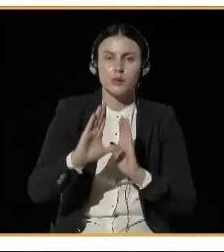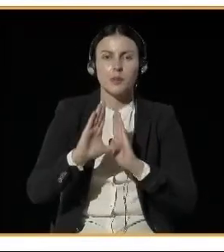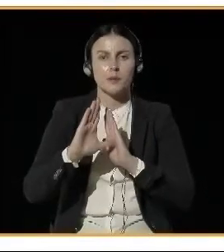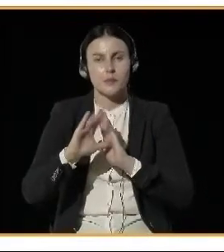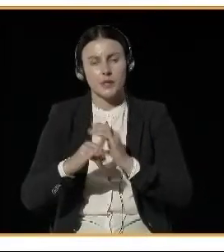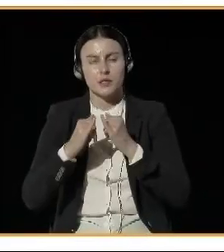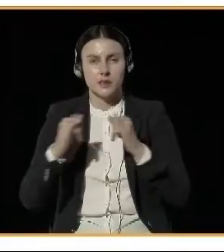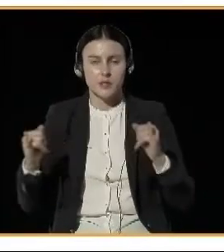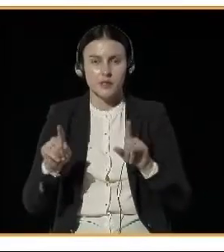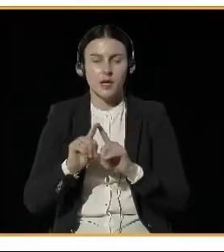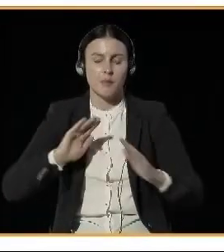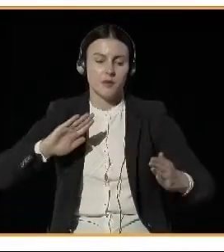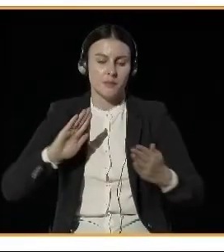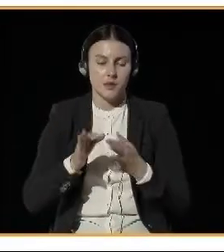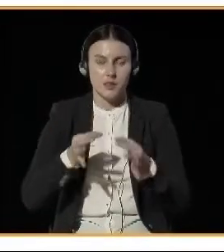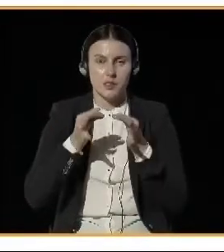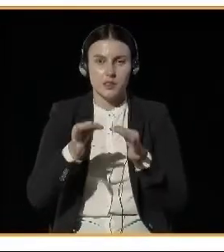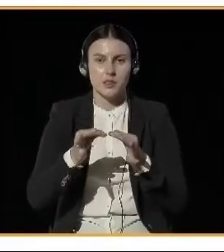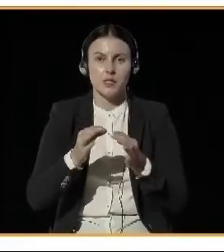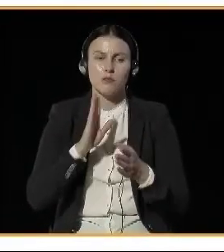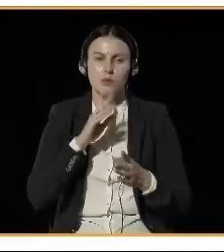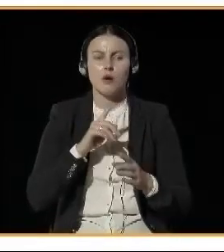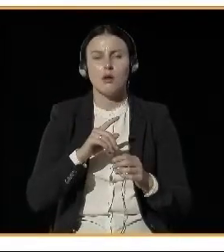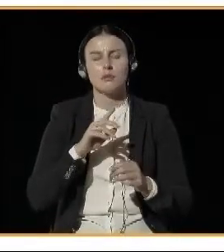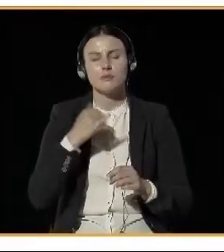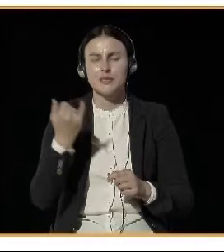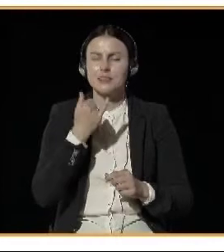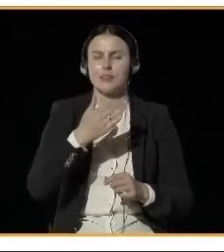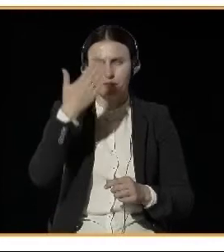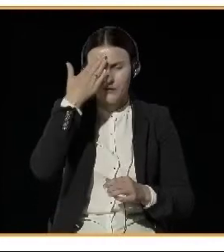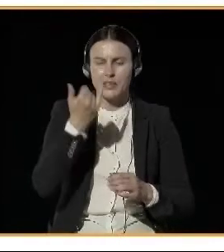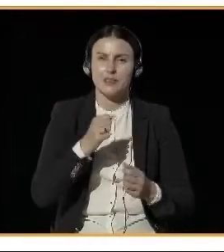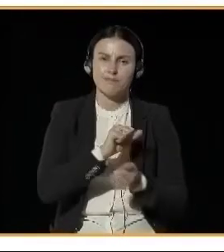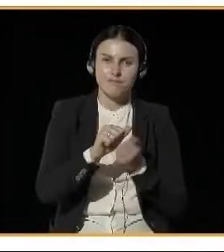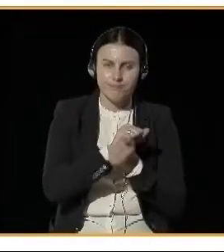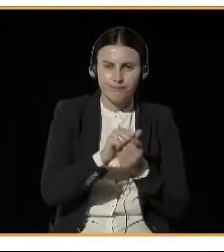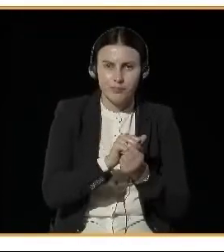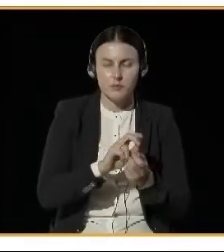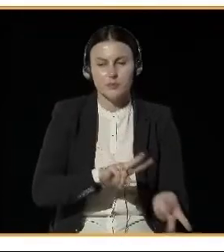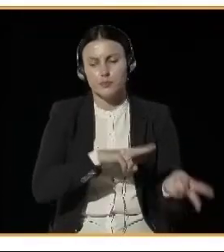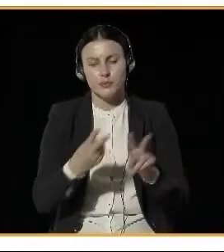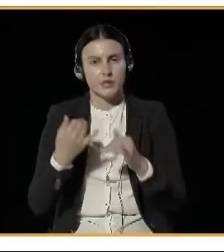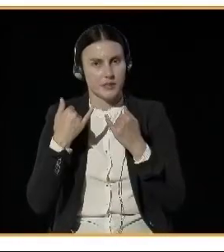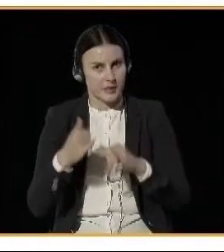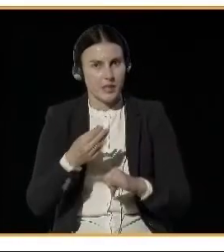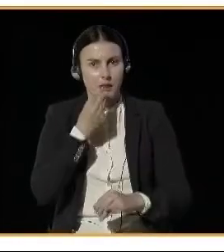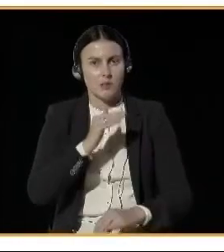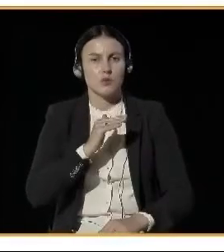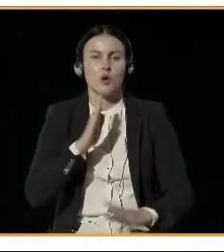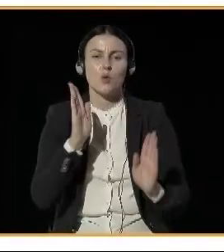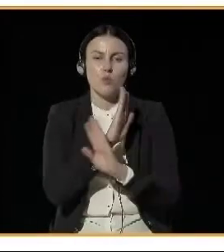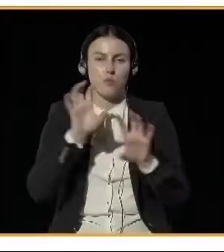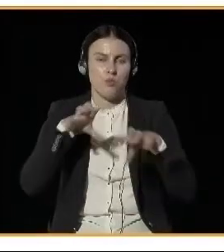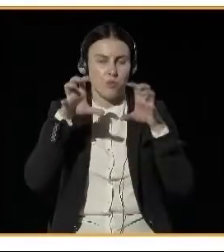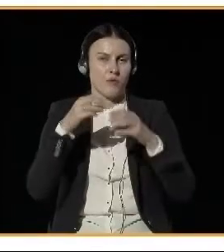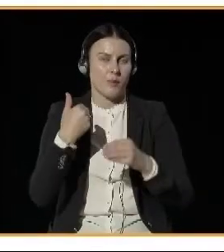Also, I'd like to mention that the national authorities in Norway, the Norwegian Environment Agency,